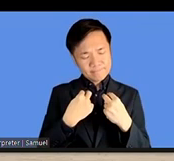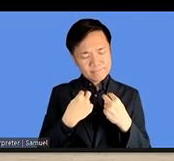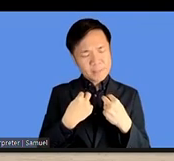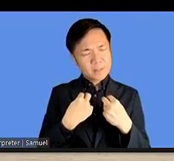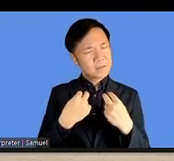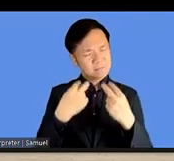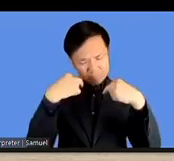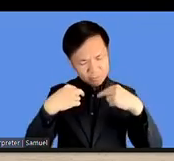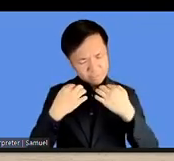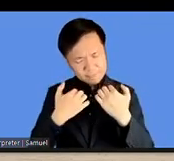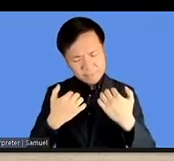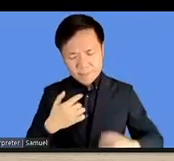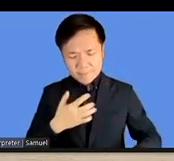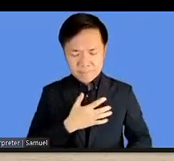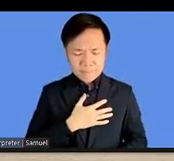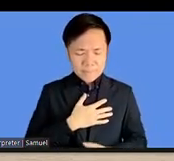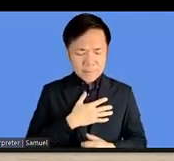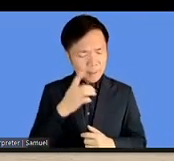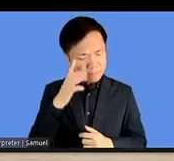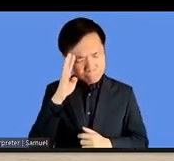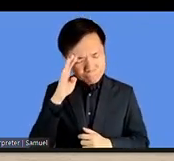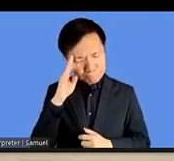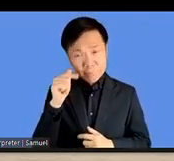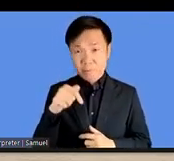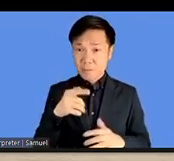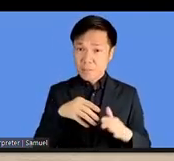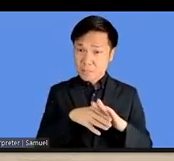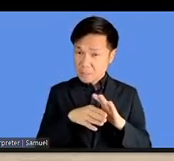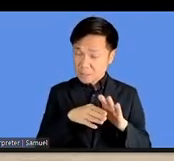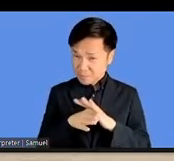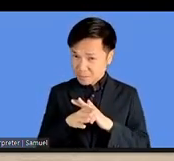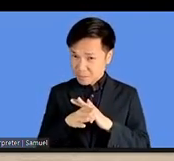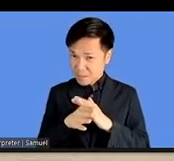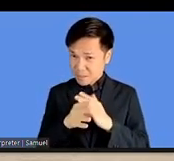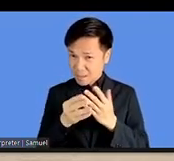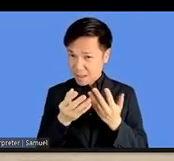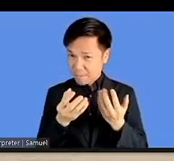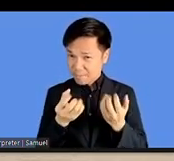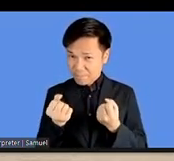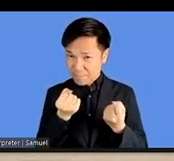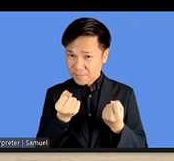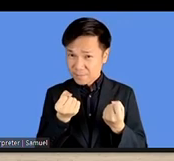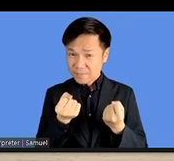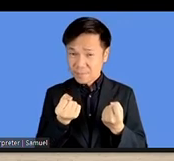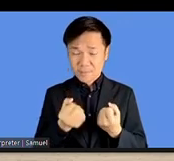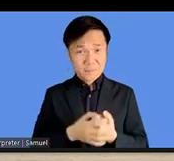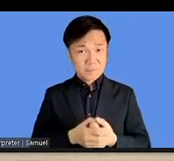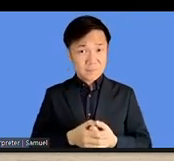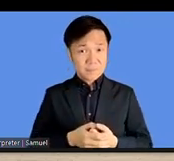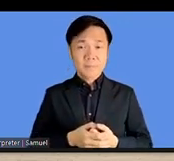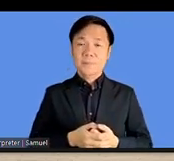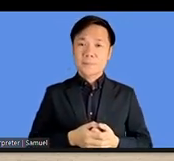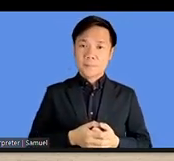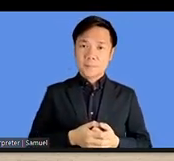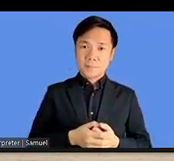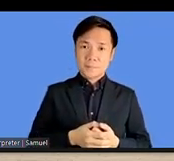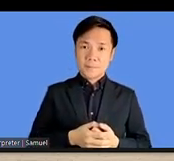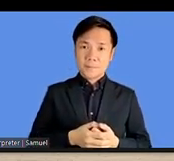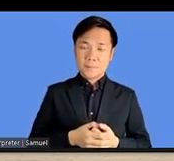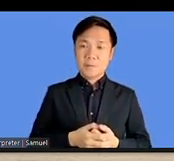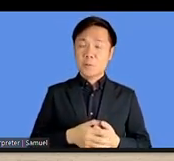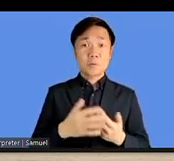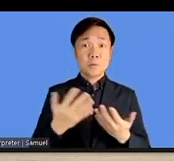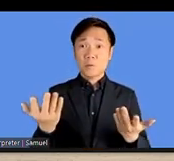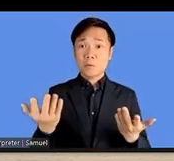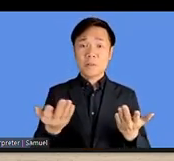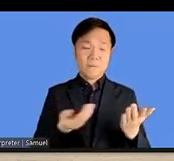as to how accessibility is being presented. Because it just seems that the message is just not getting